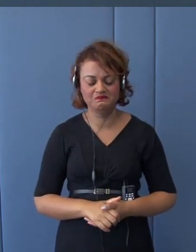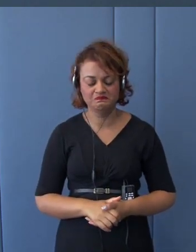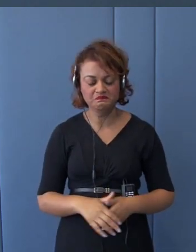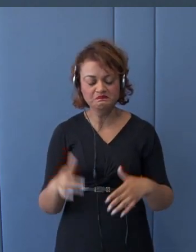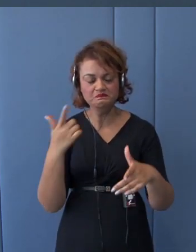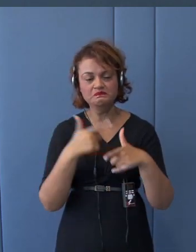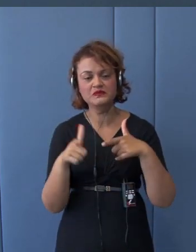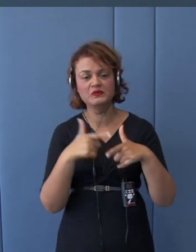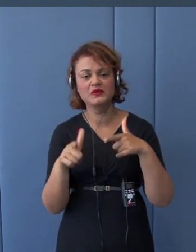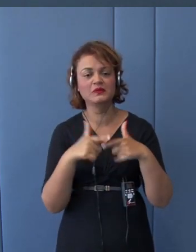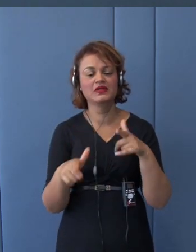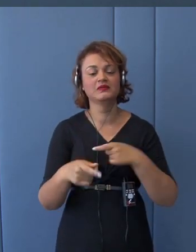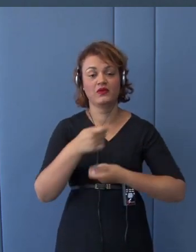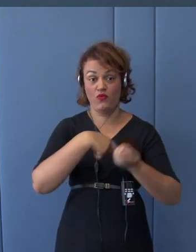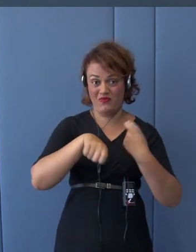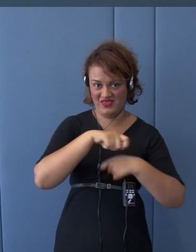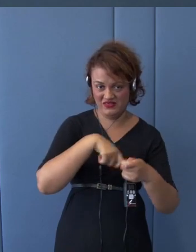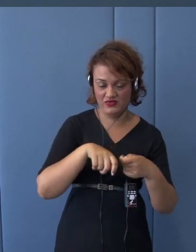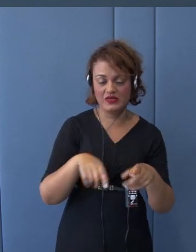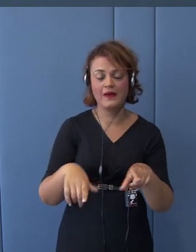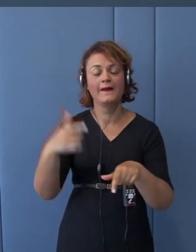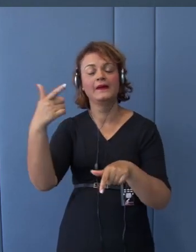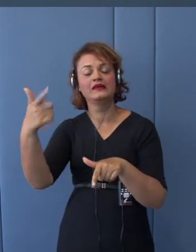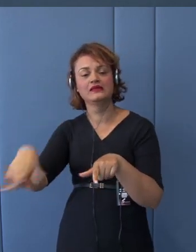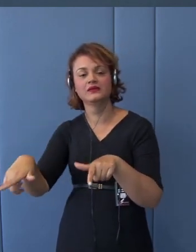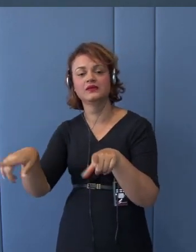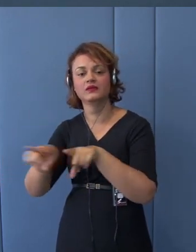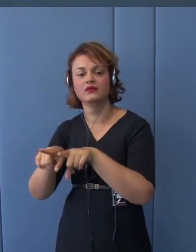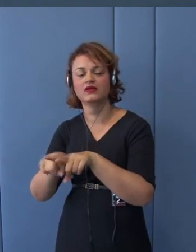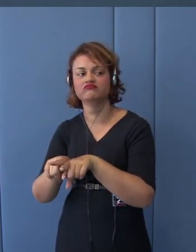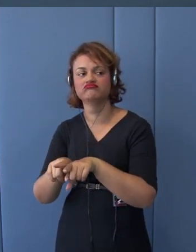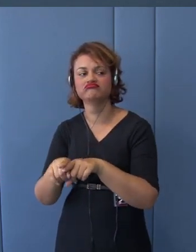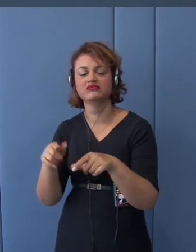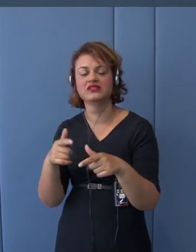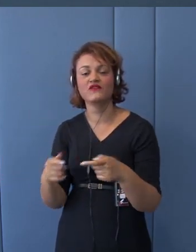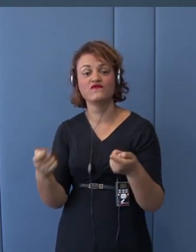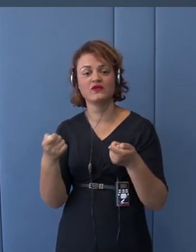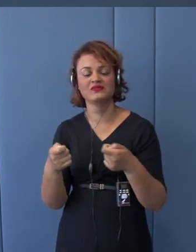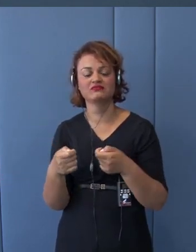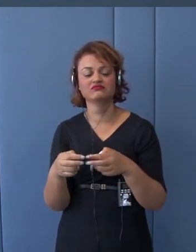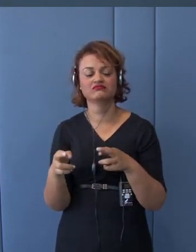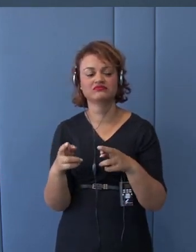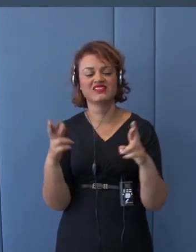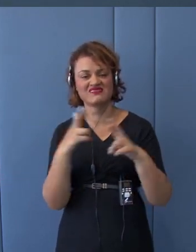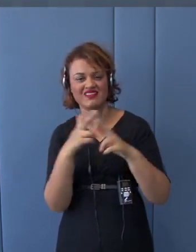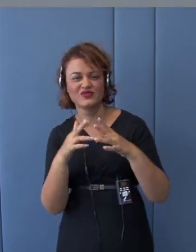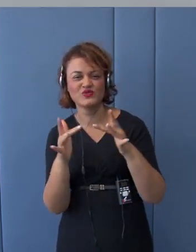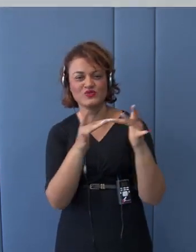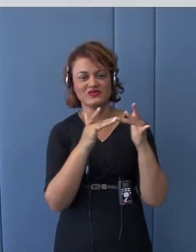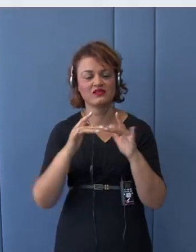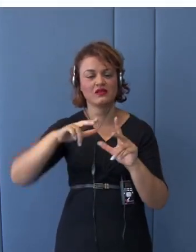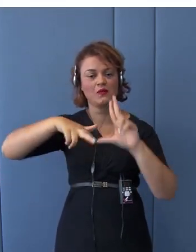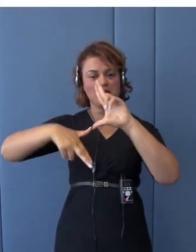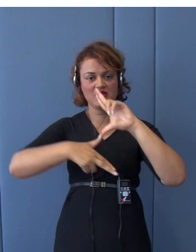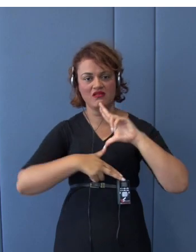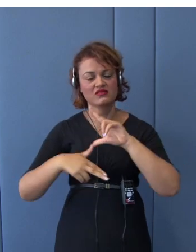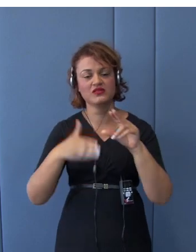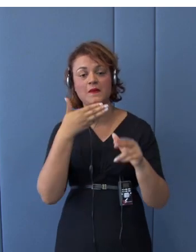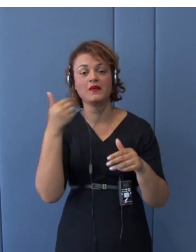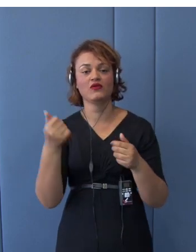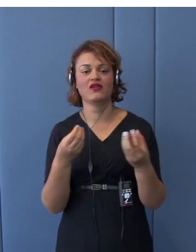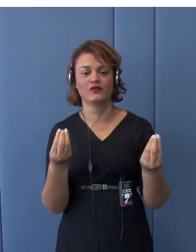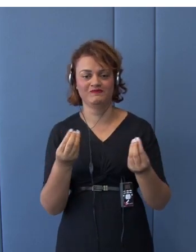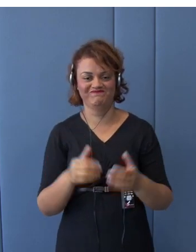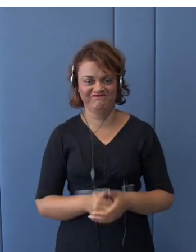also further strengthening the Japan-Latino-America relations. So today's content, I'd like to... Oh,